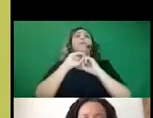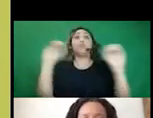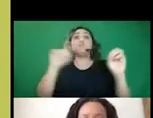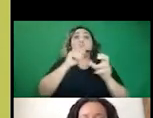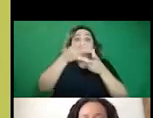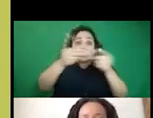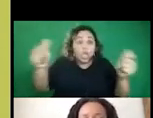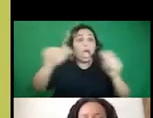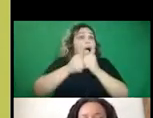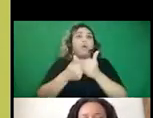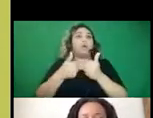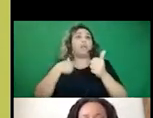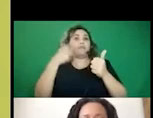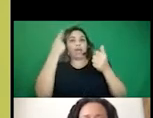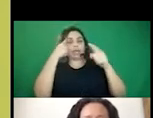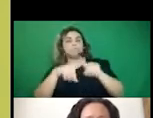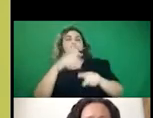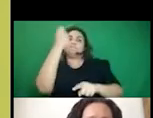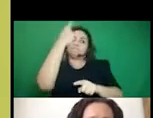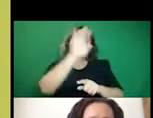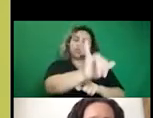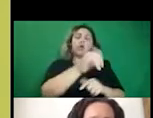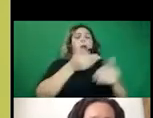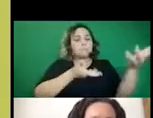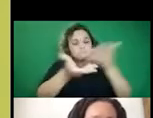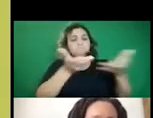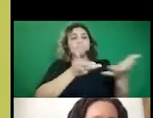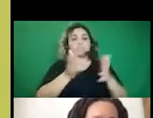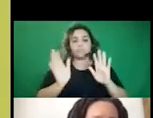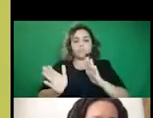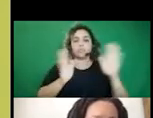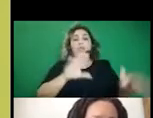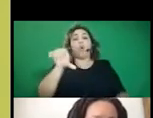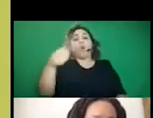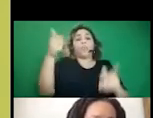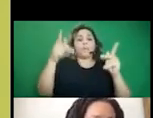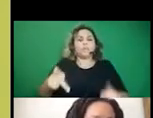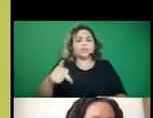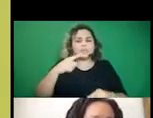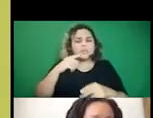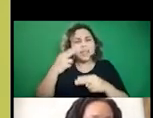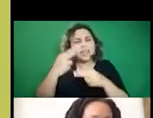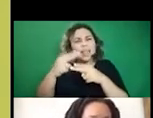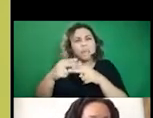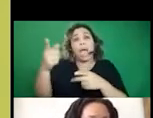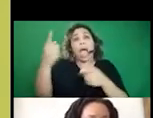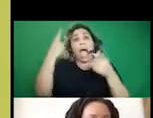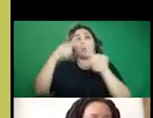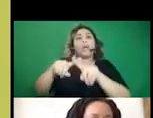Absolutely. Um, Katie, I saw that you put agree, but not strongly. Can you share your thinking?